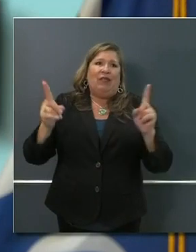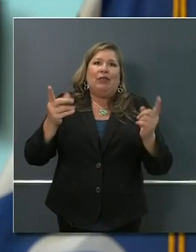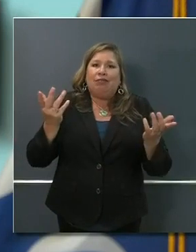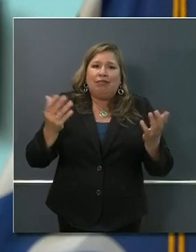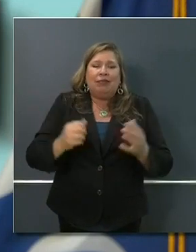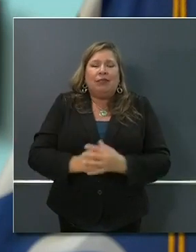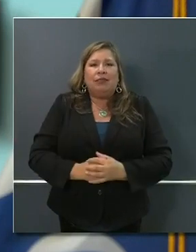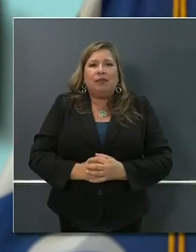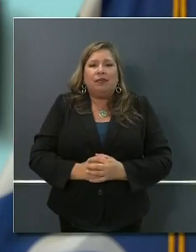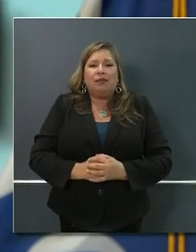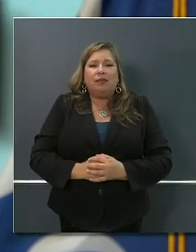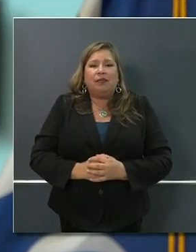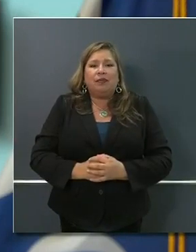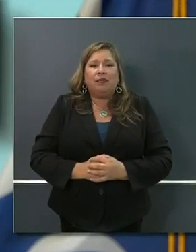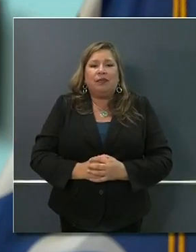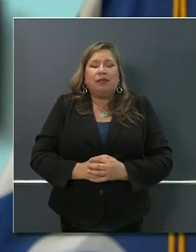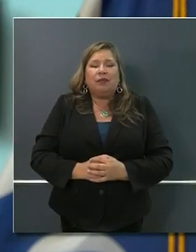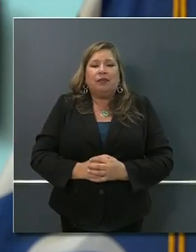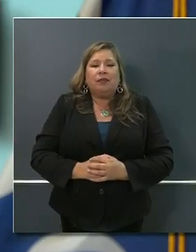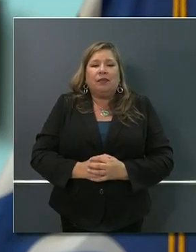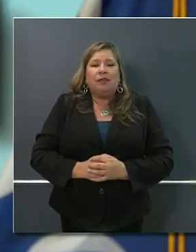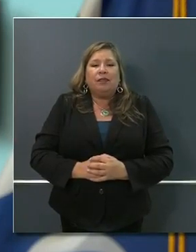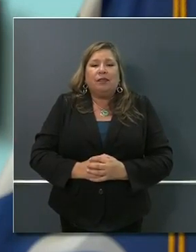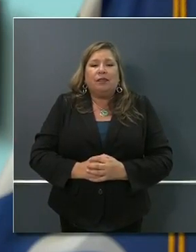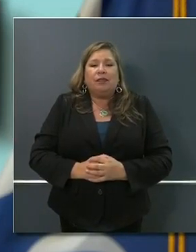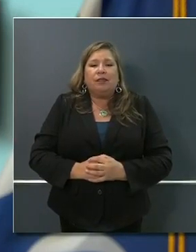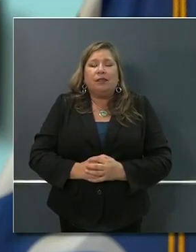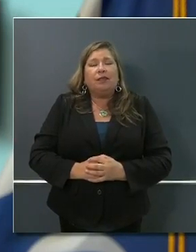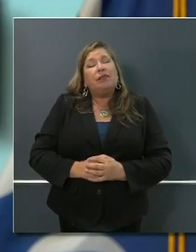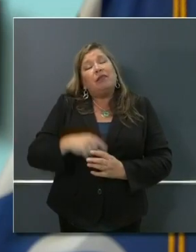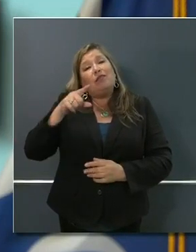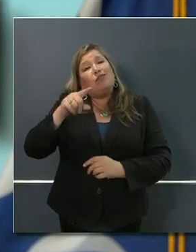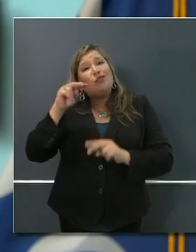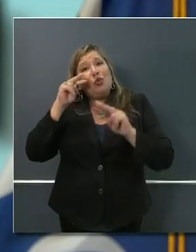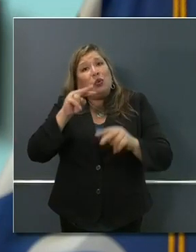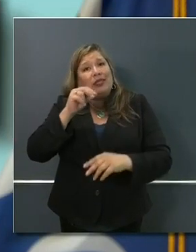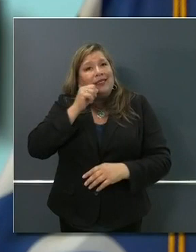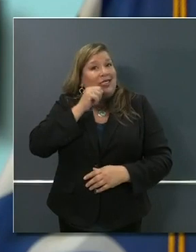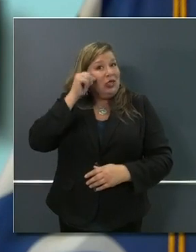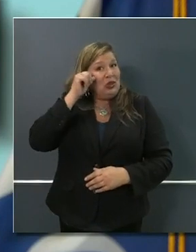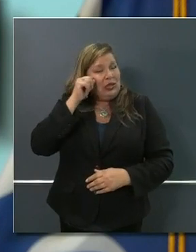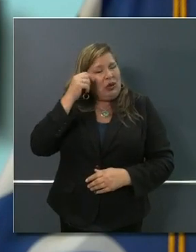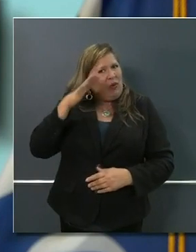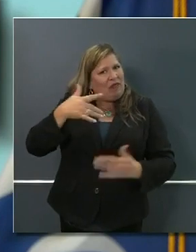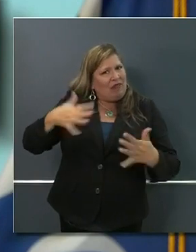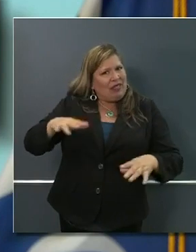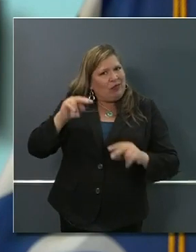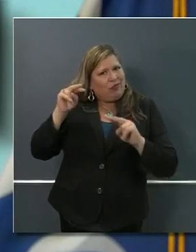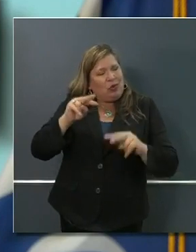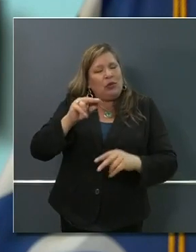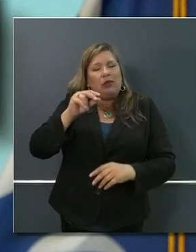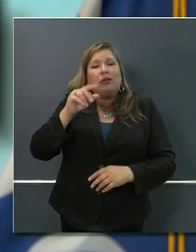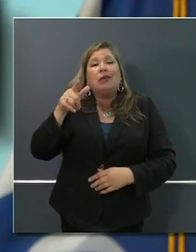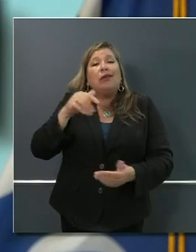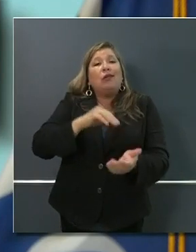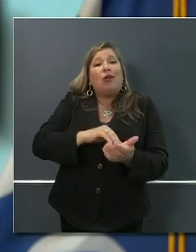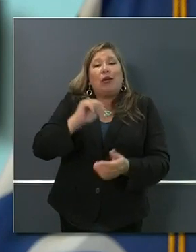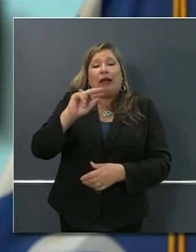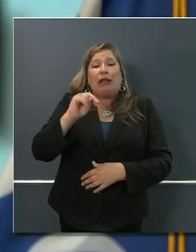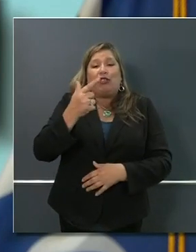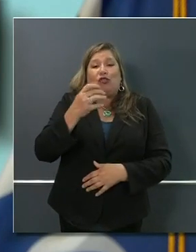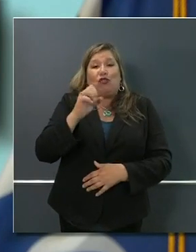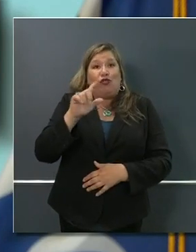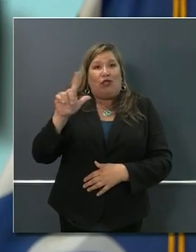and if you didn't have an opportunity to take a look, look at the presentation Dr. Angel put out in detail, talked about regional variation.